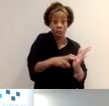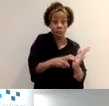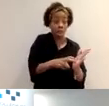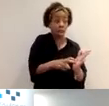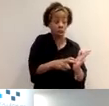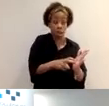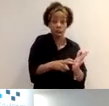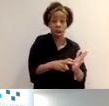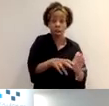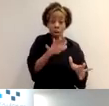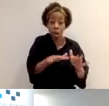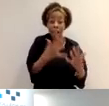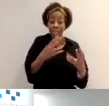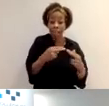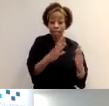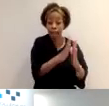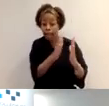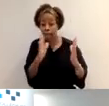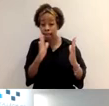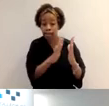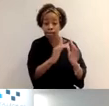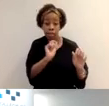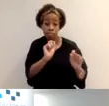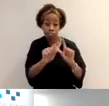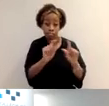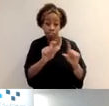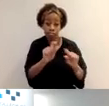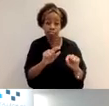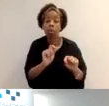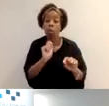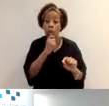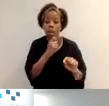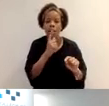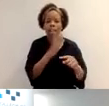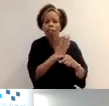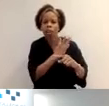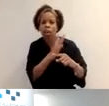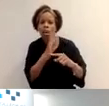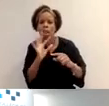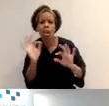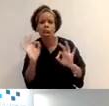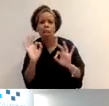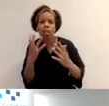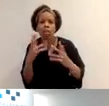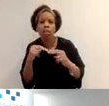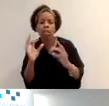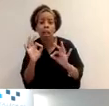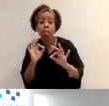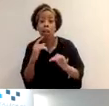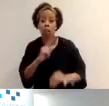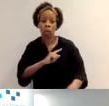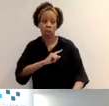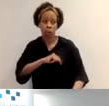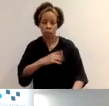the 1st of July this year for you. Um, if you've not received anything, you can probably sigh, uh, give a sigh of relief that you probably haven't been selected.